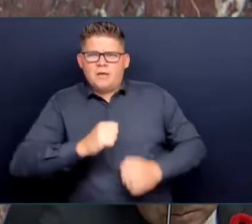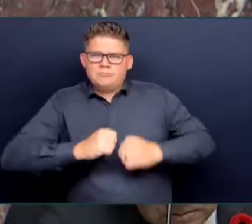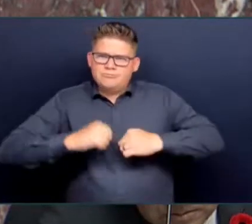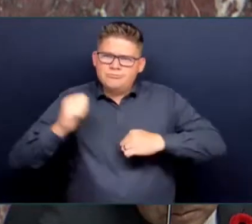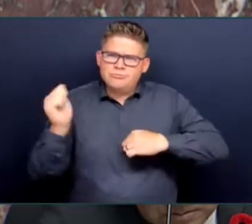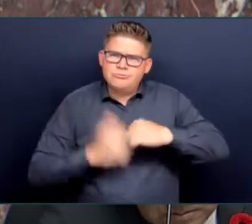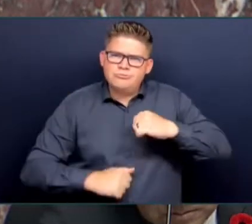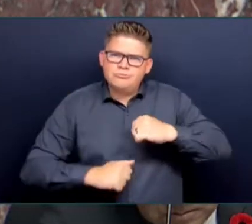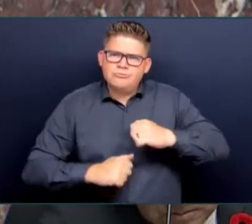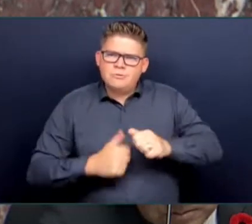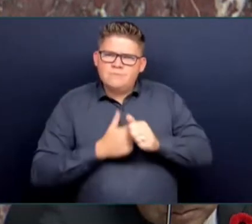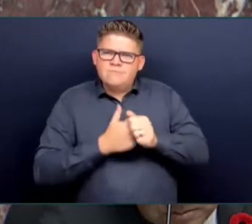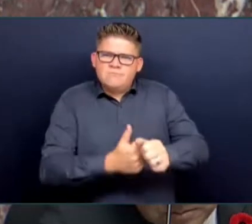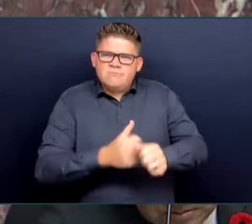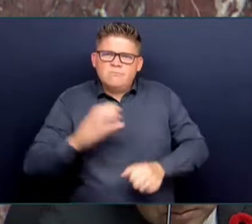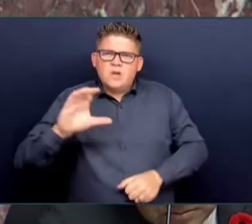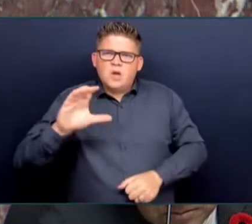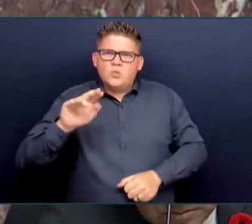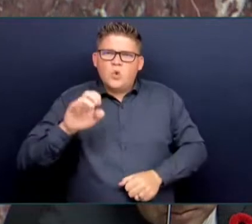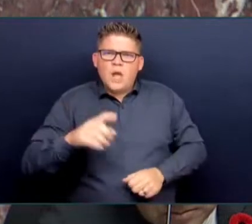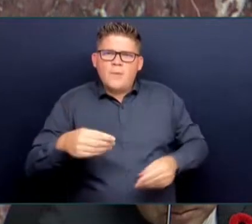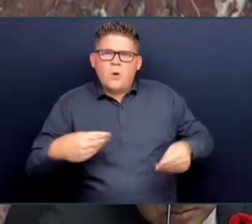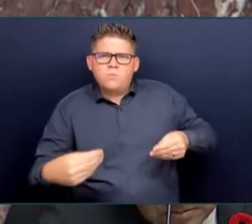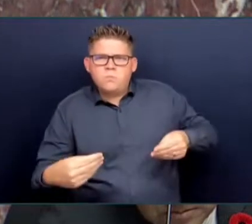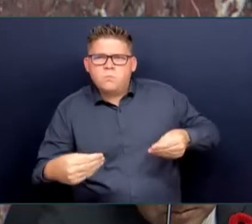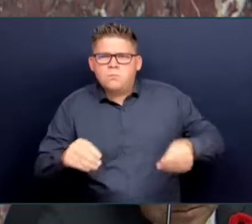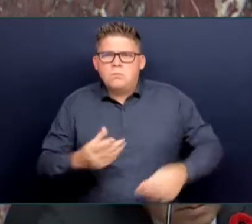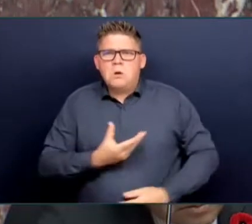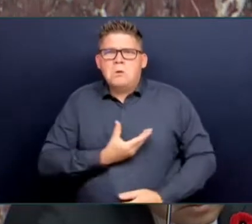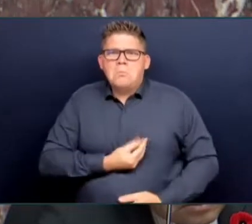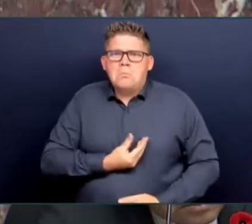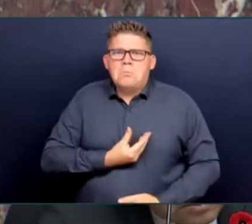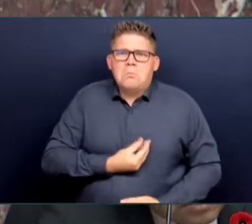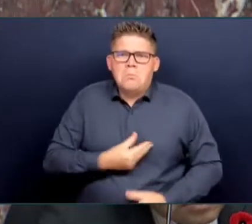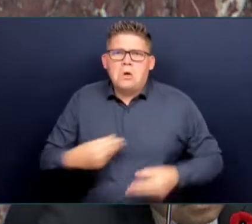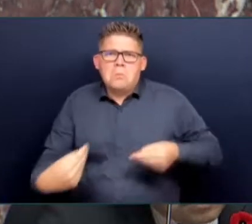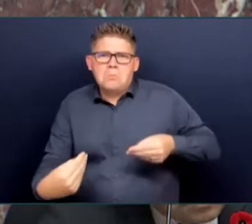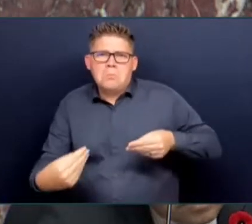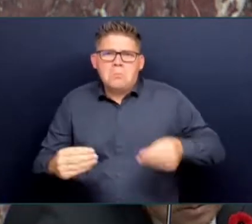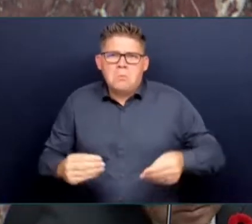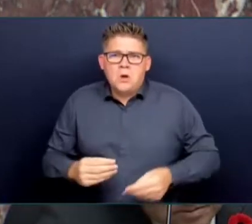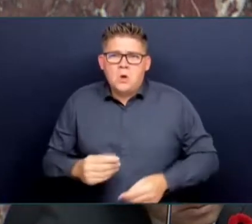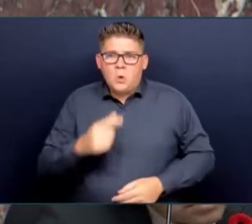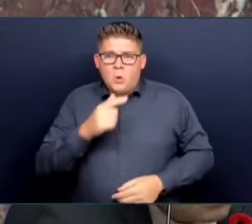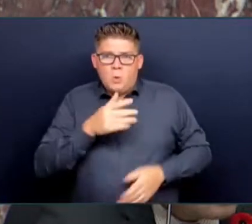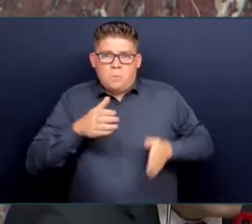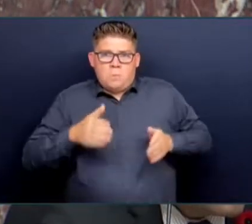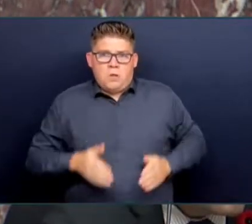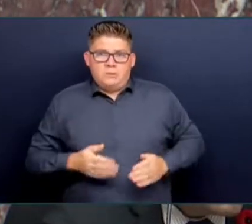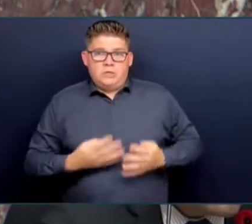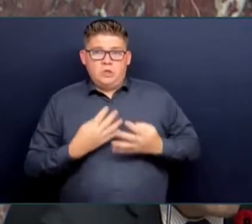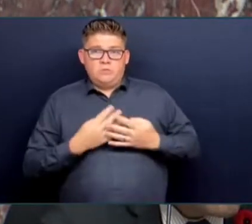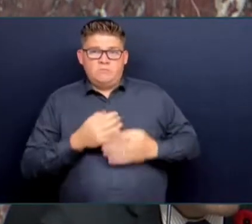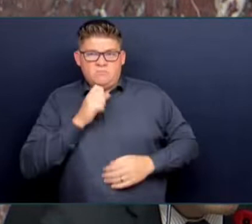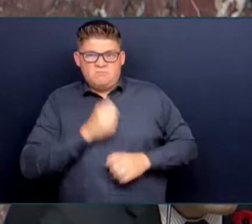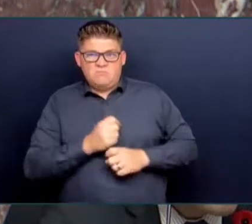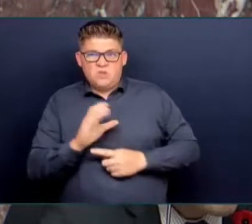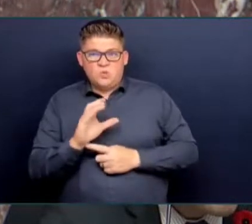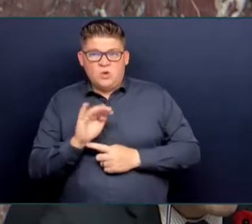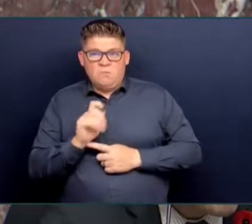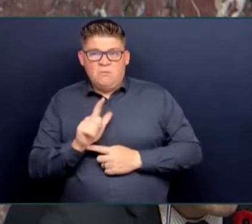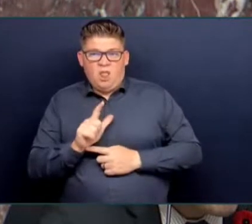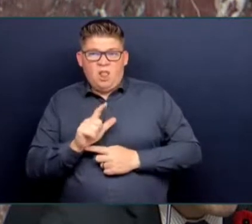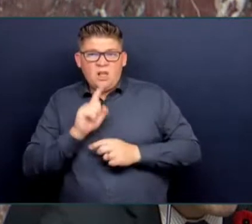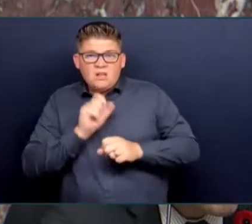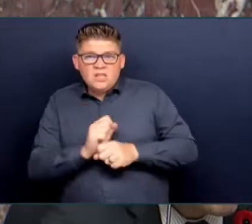Frankly, he has been hopeless on this file, and it is time that he stepped up and did his job. So, a simple